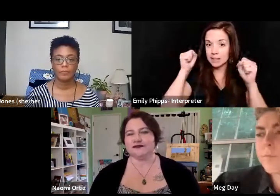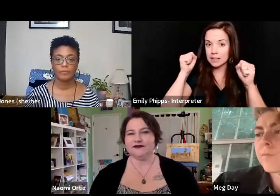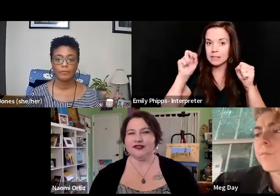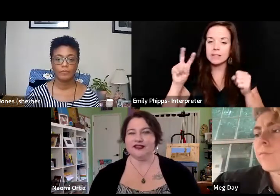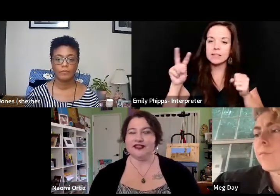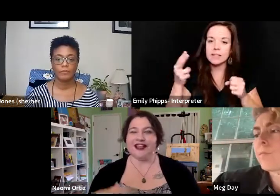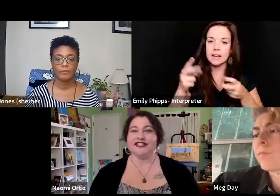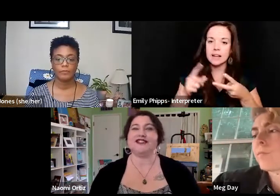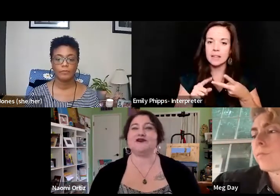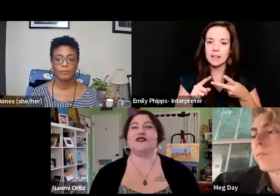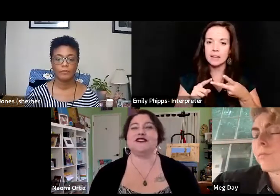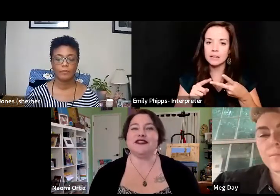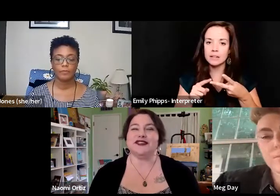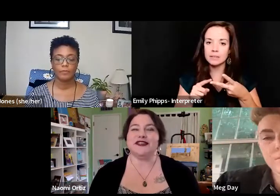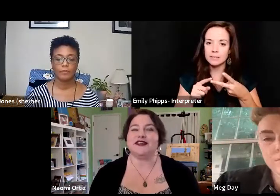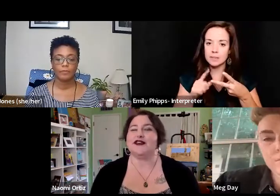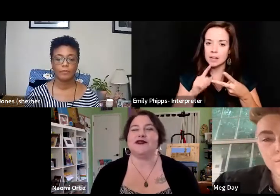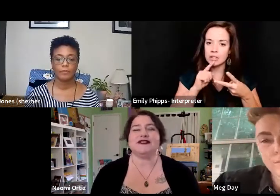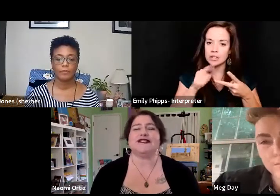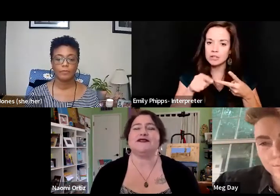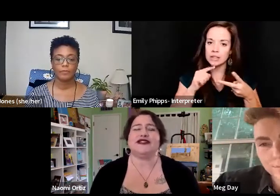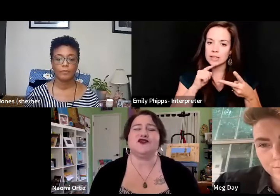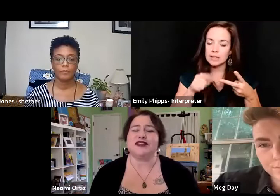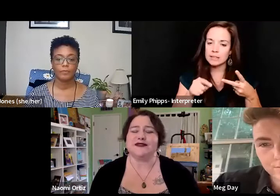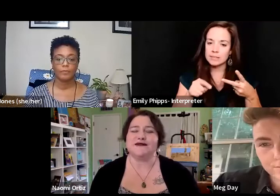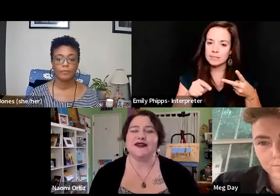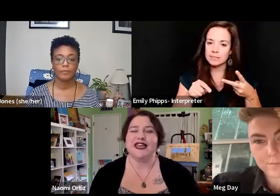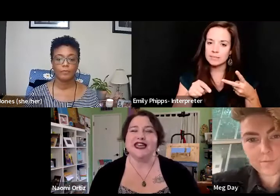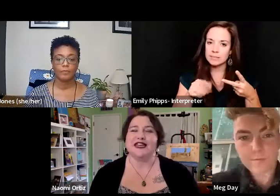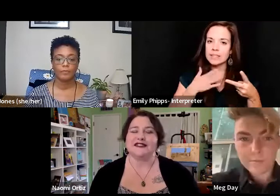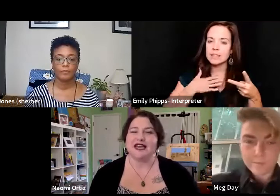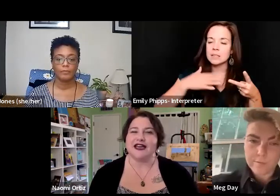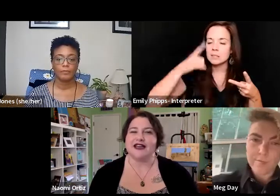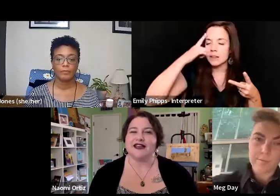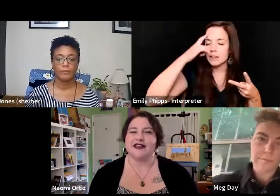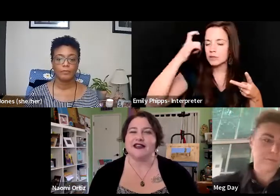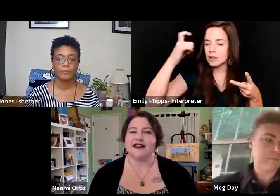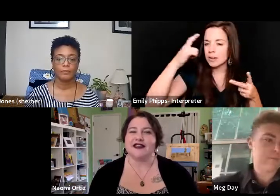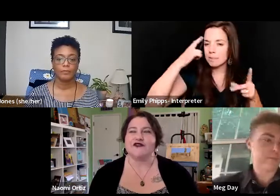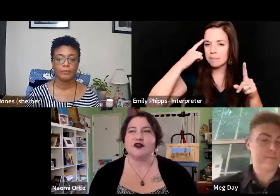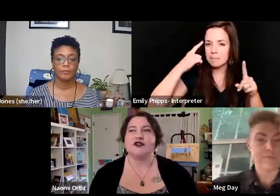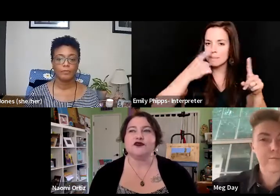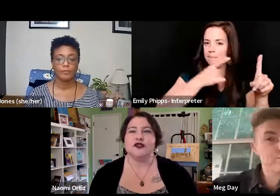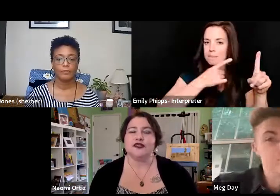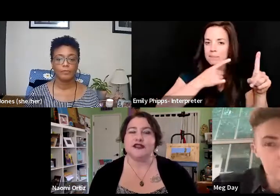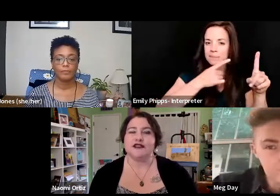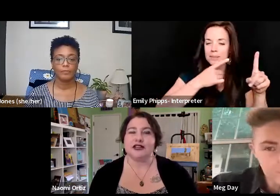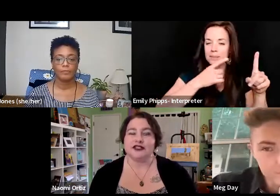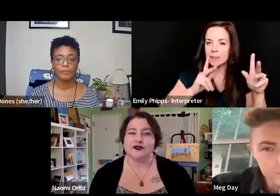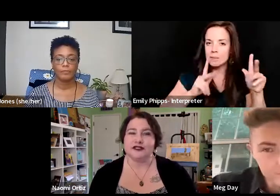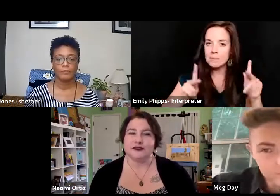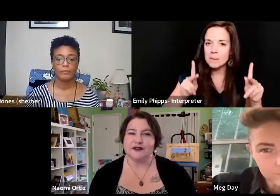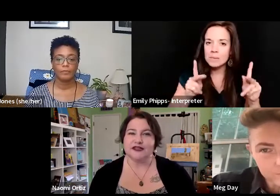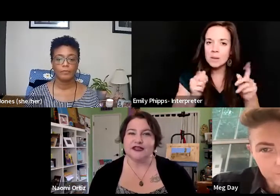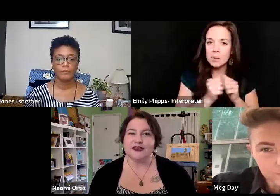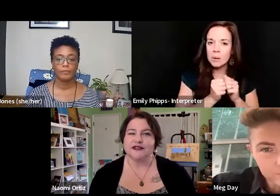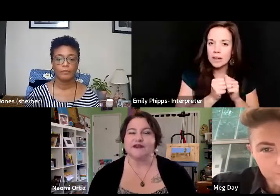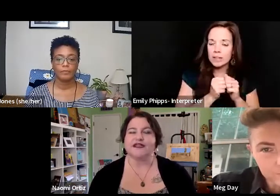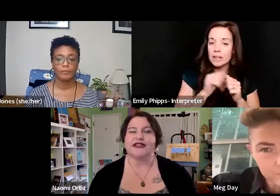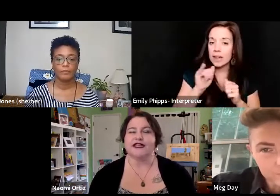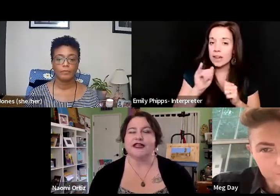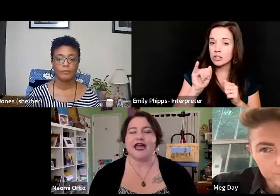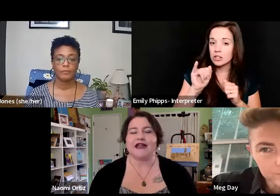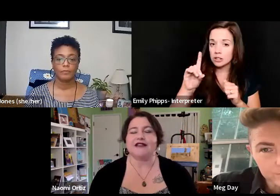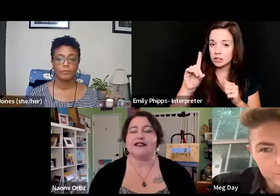that I just really, this is my dream, is that folks with intellectual disabilities